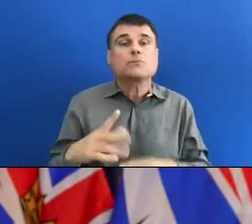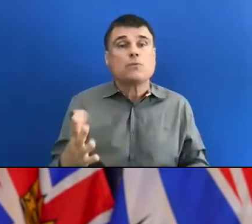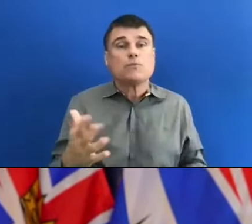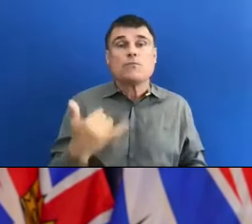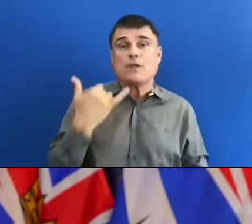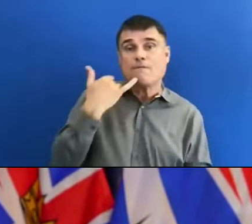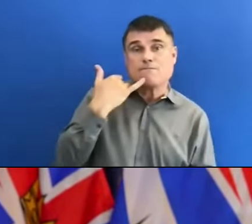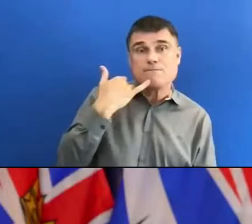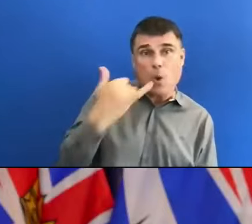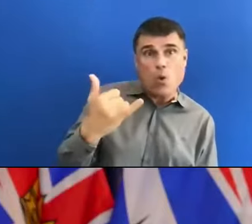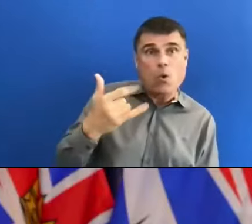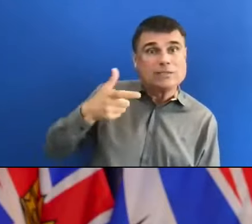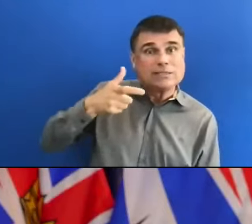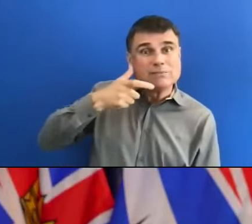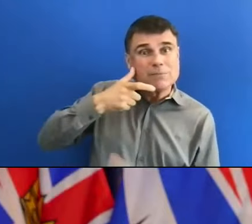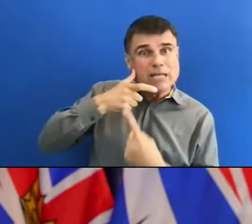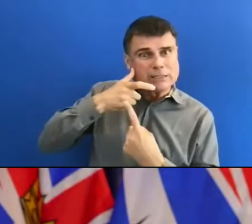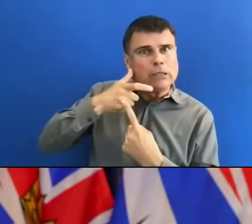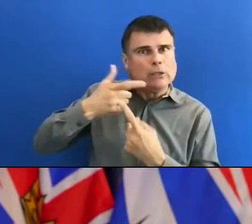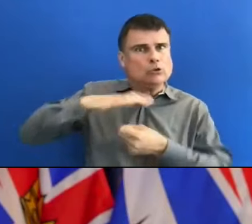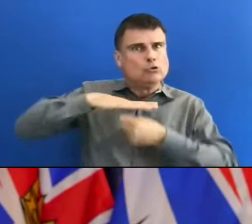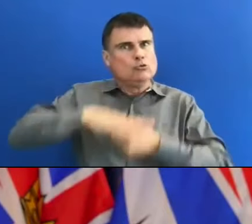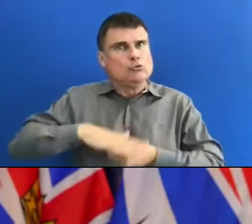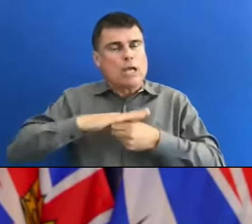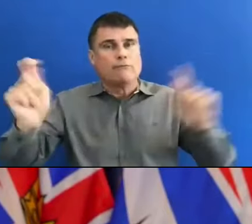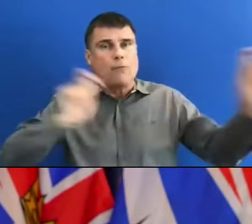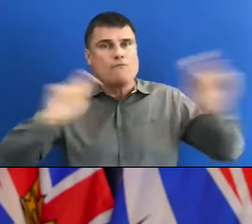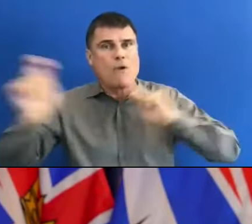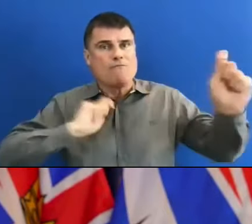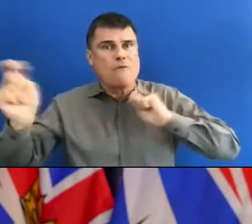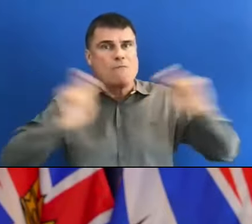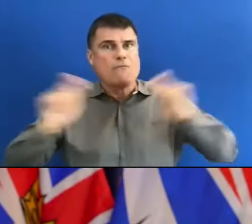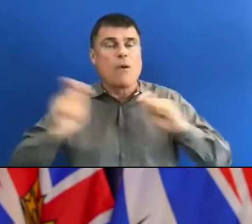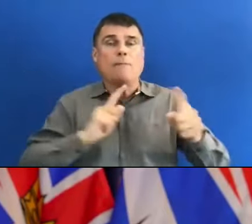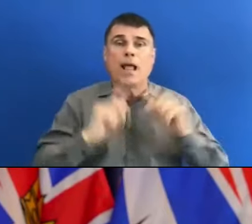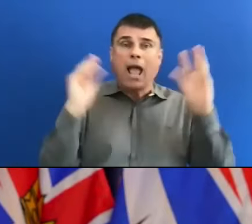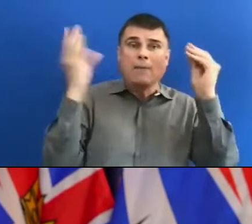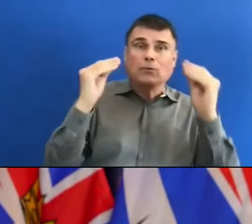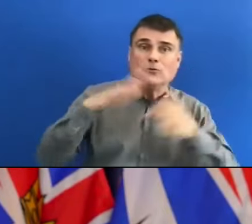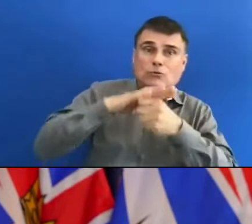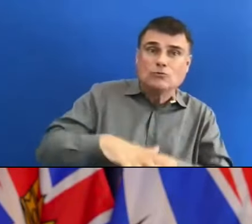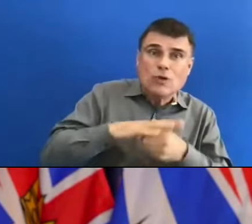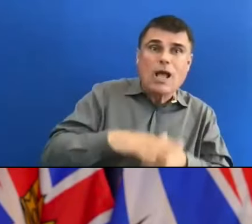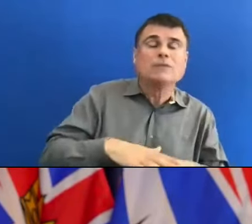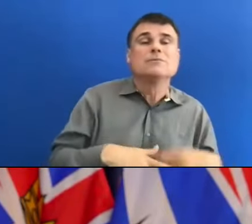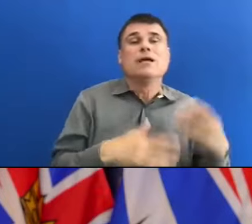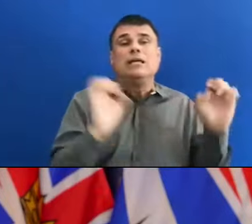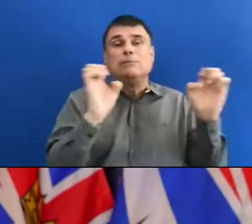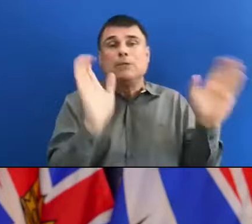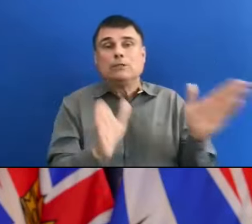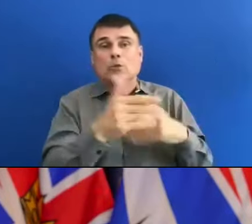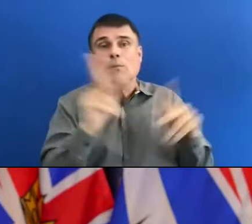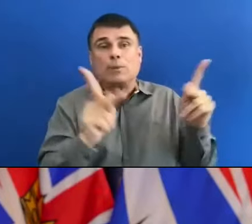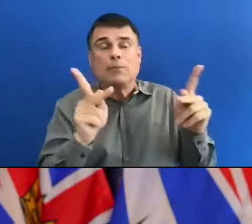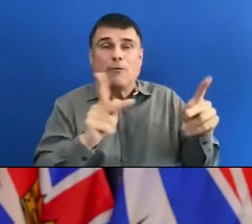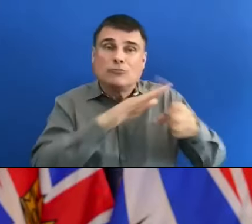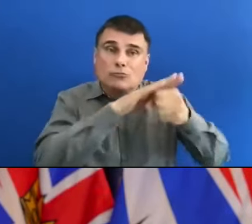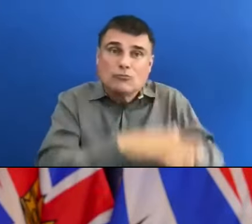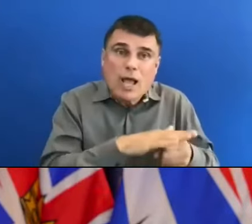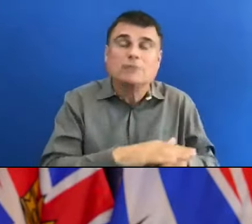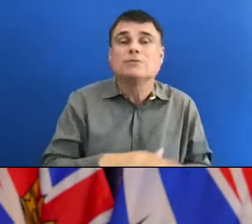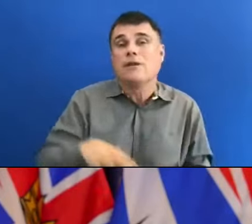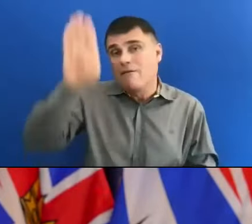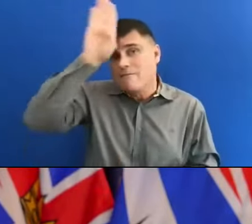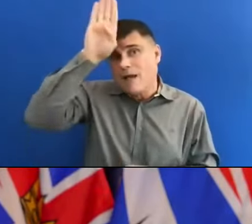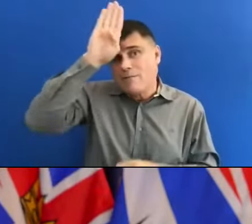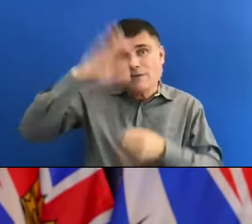dispatchers, puts pressure on our ambulance paramedics. And I think as I say they respond to it. And it's being done of course. In the